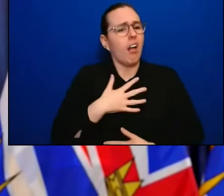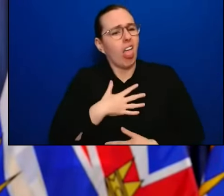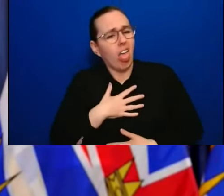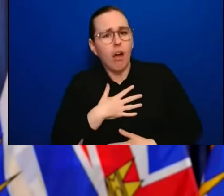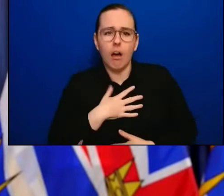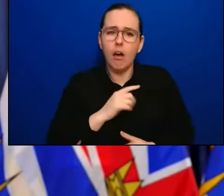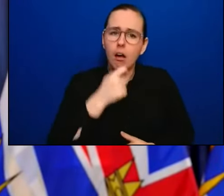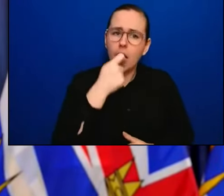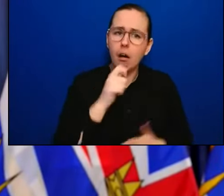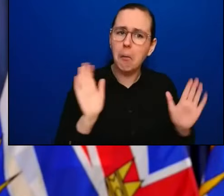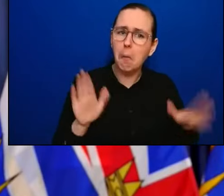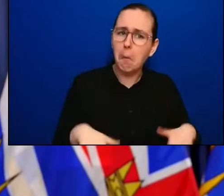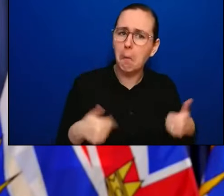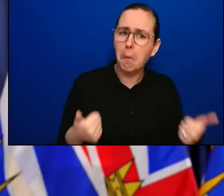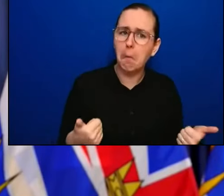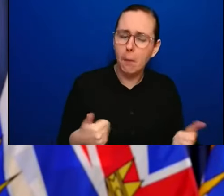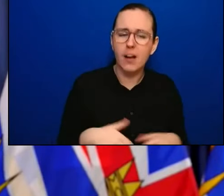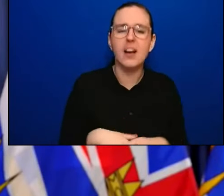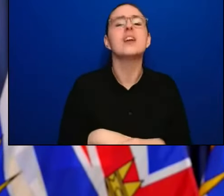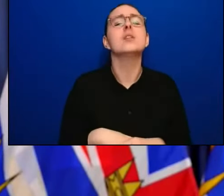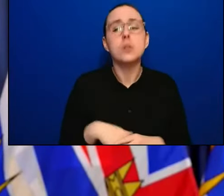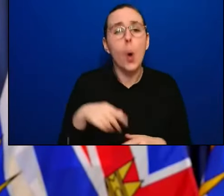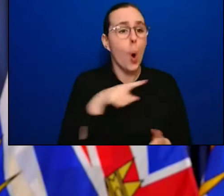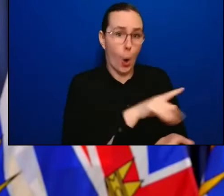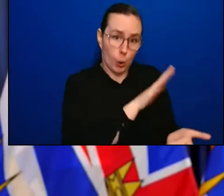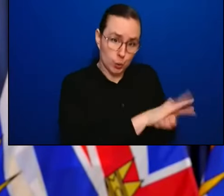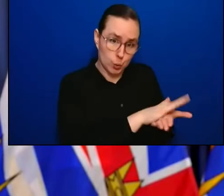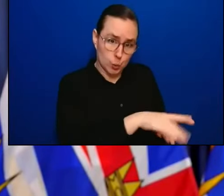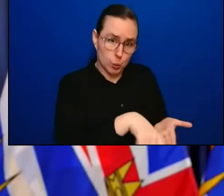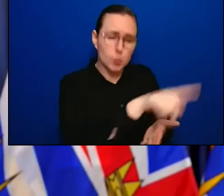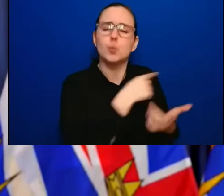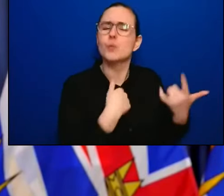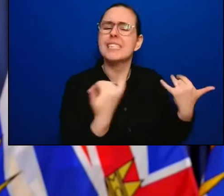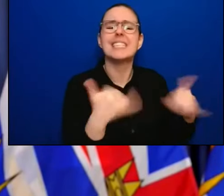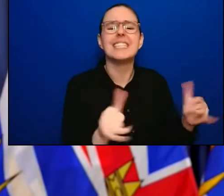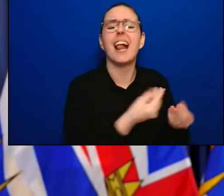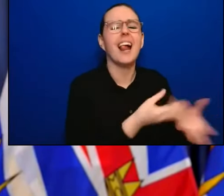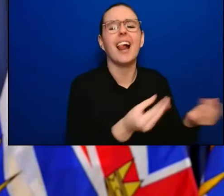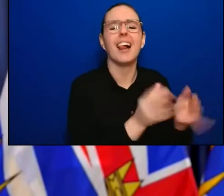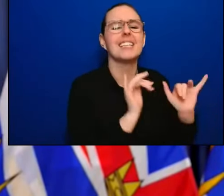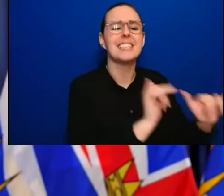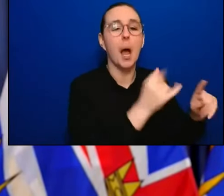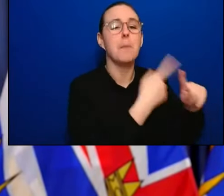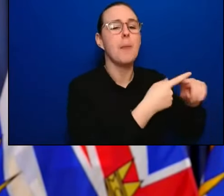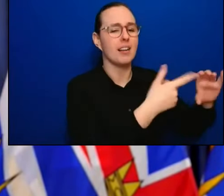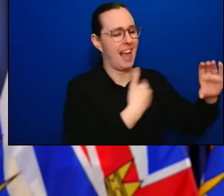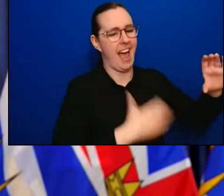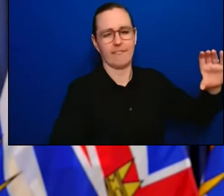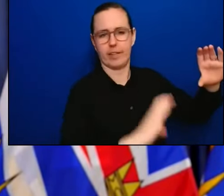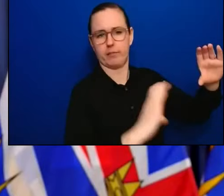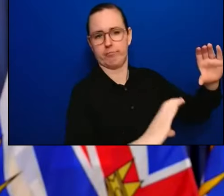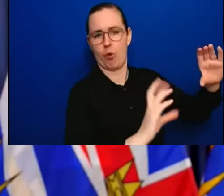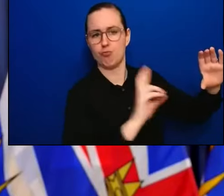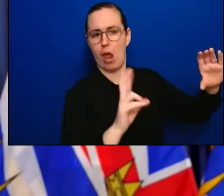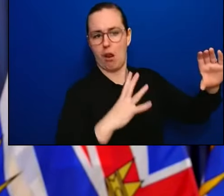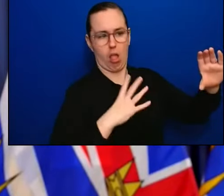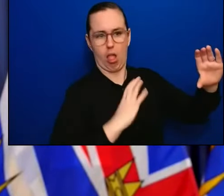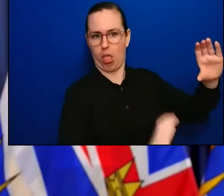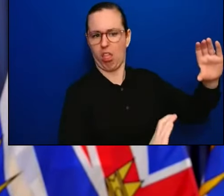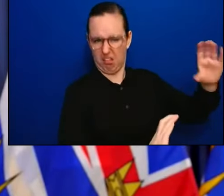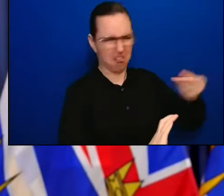the school system a very significant amount, but we hold rapid tests on hand. And we'll be able to keep people